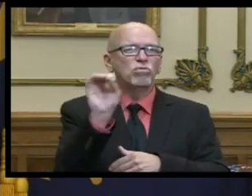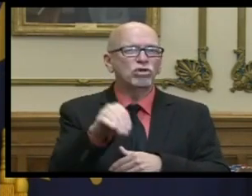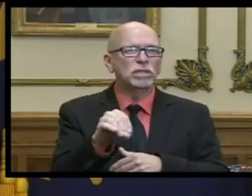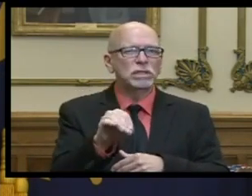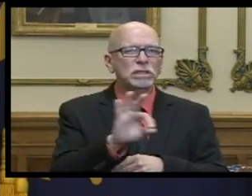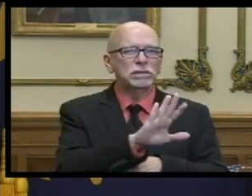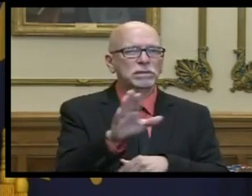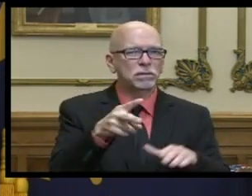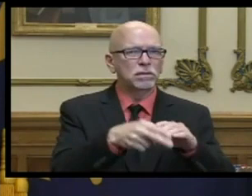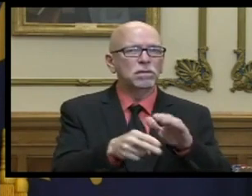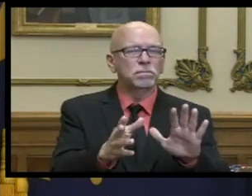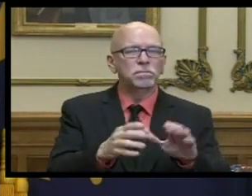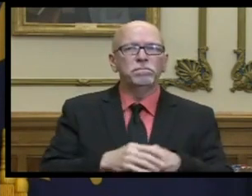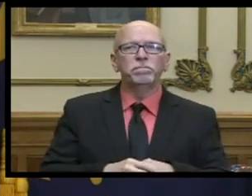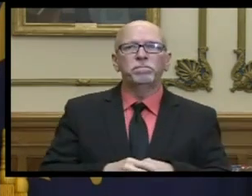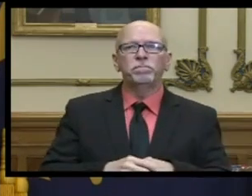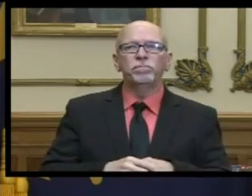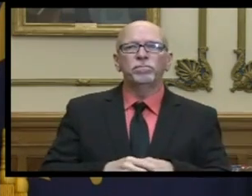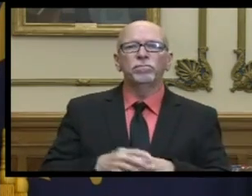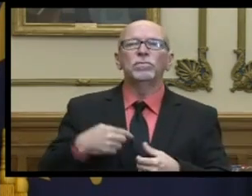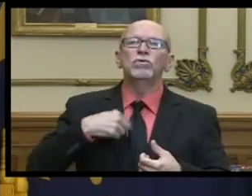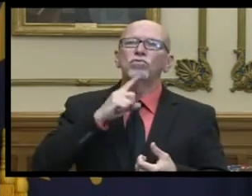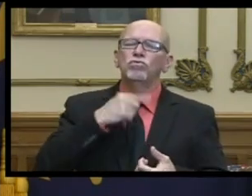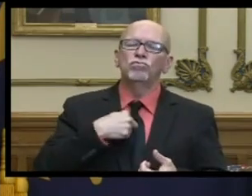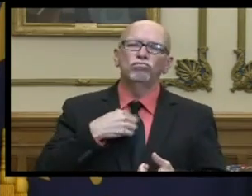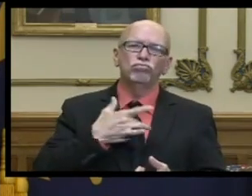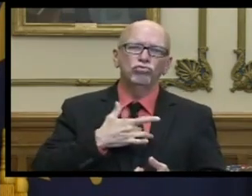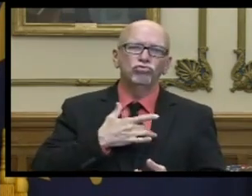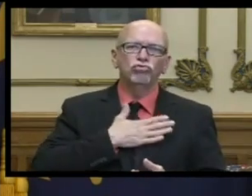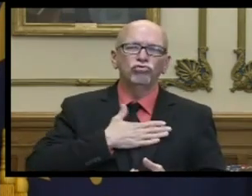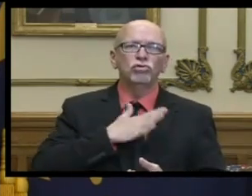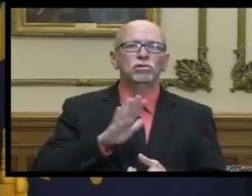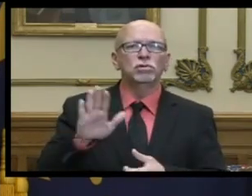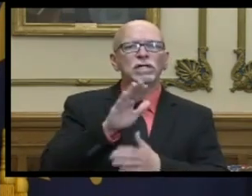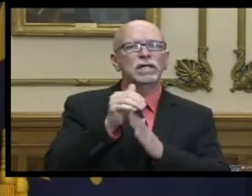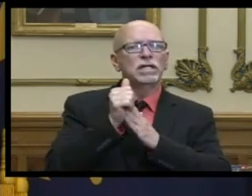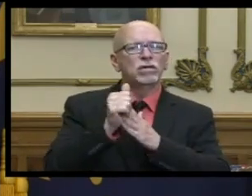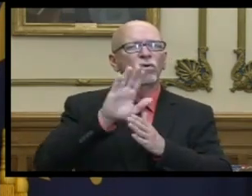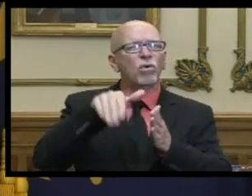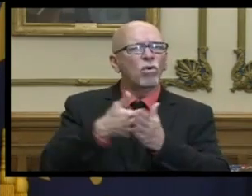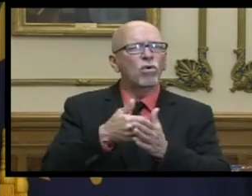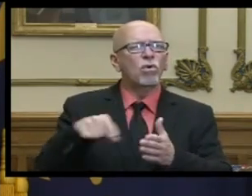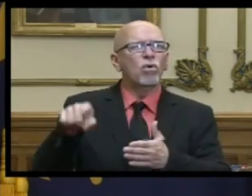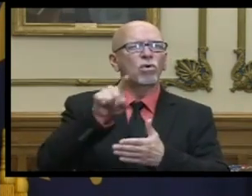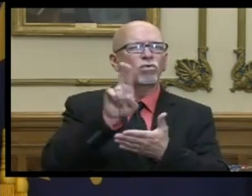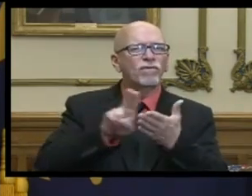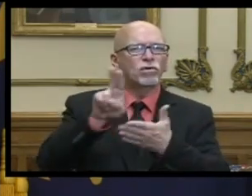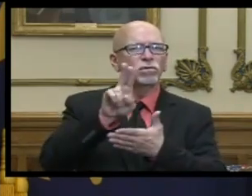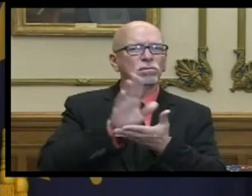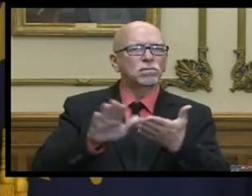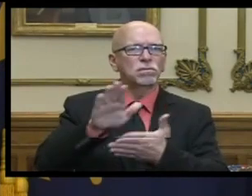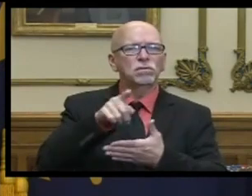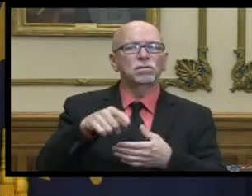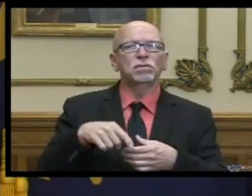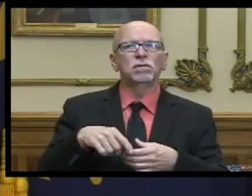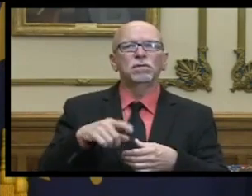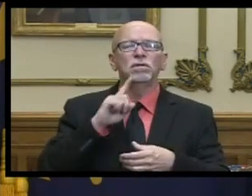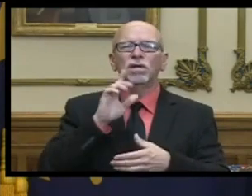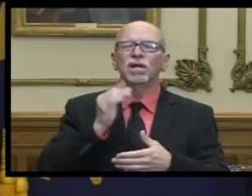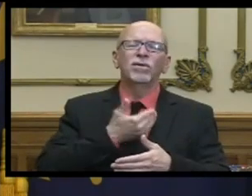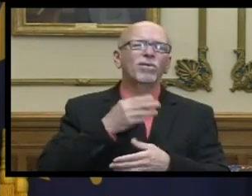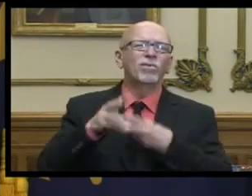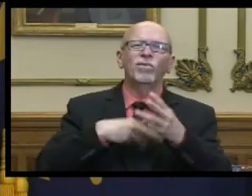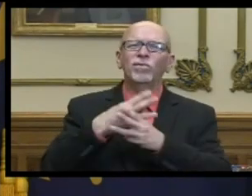and and and i appreciate uh the leadership at all of our universities uh world-class